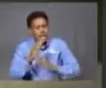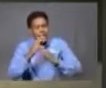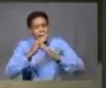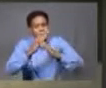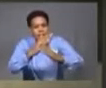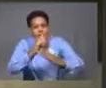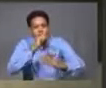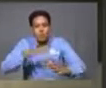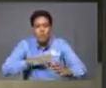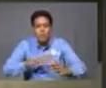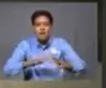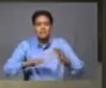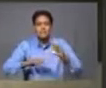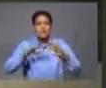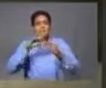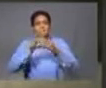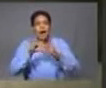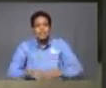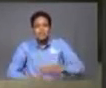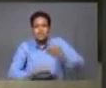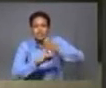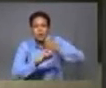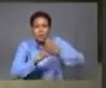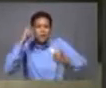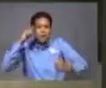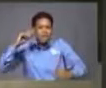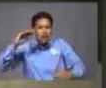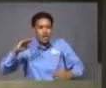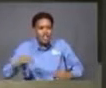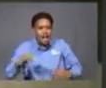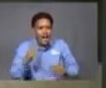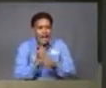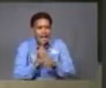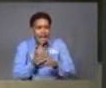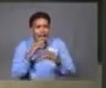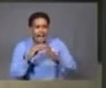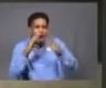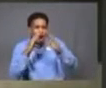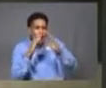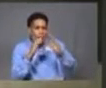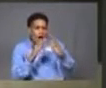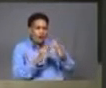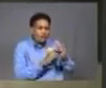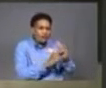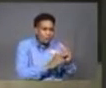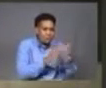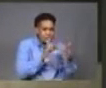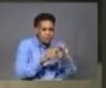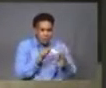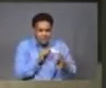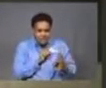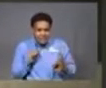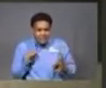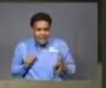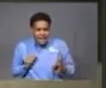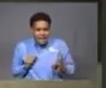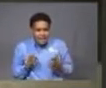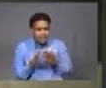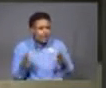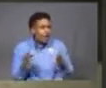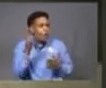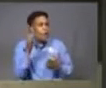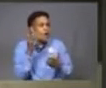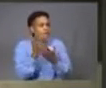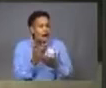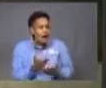The support for childcare, for example, in the House and Senate and generally is one such